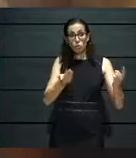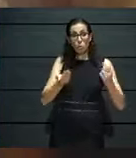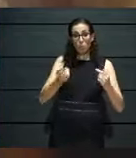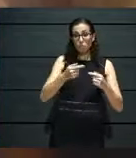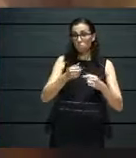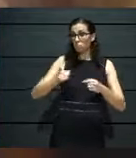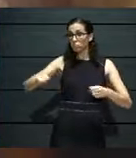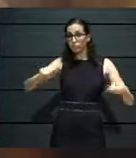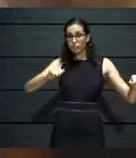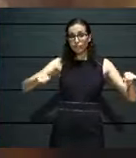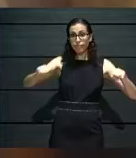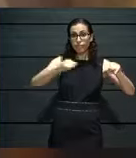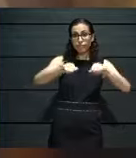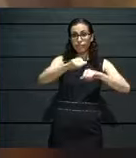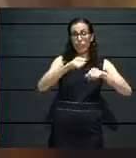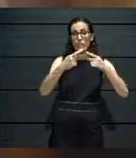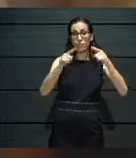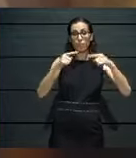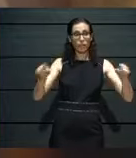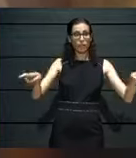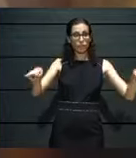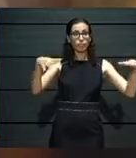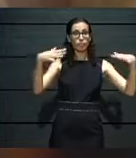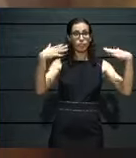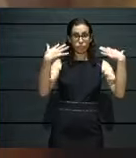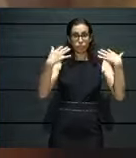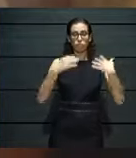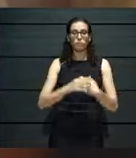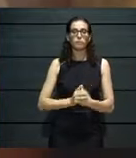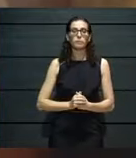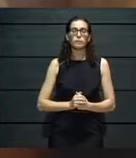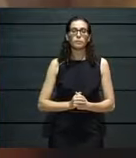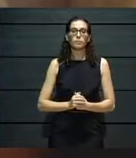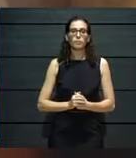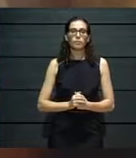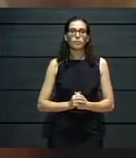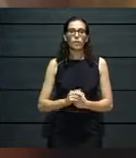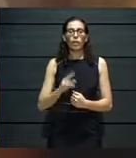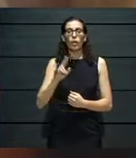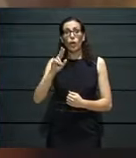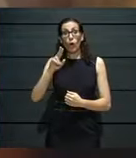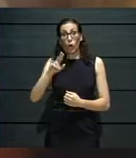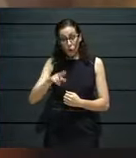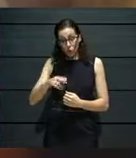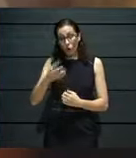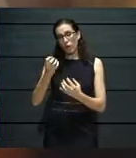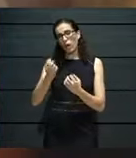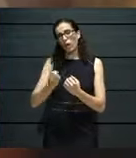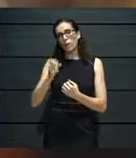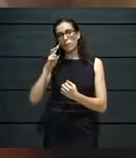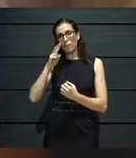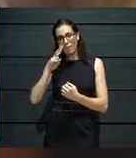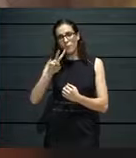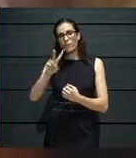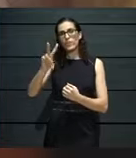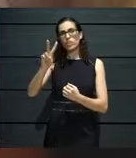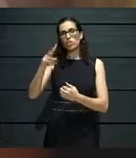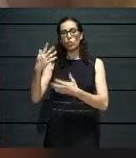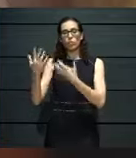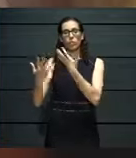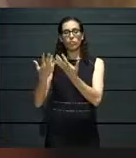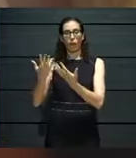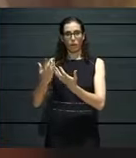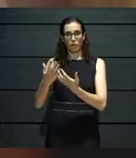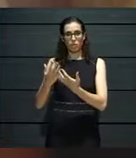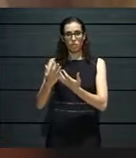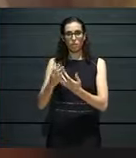even considering that away from the comfort zone will also have a visual element to it, especially with